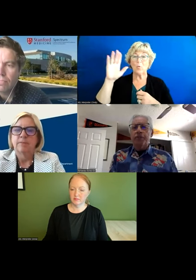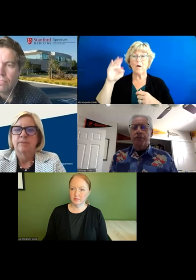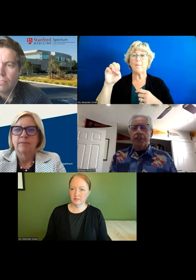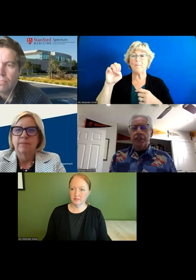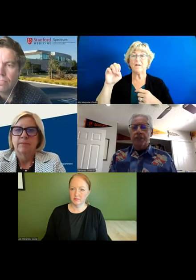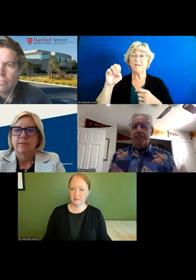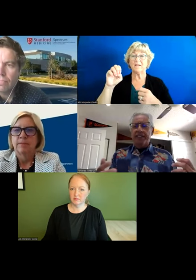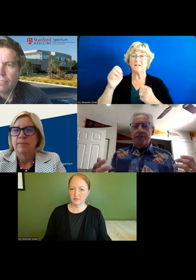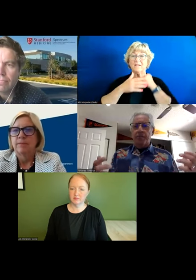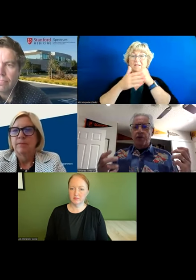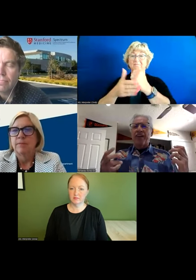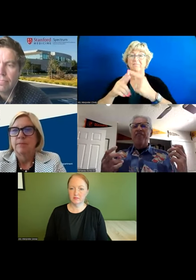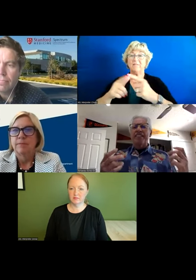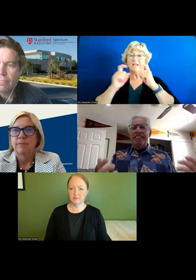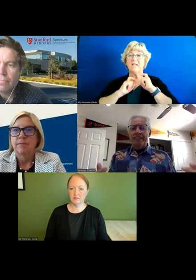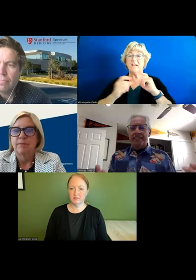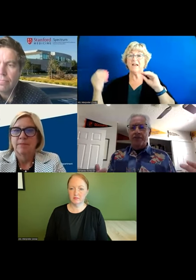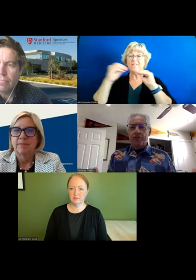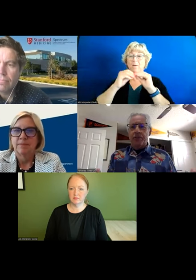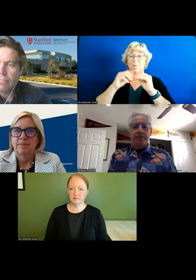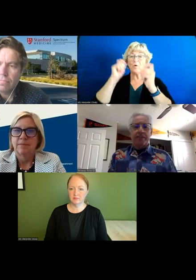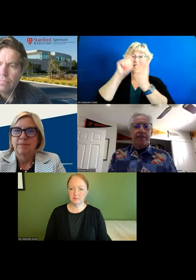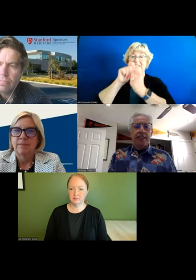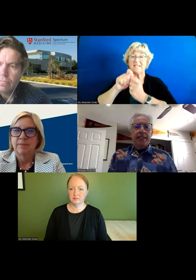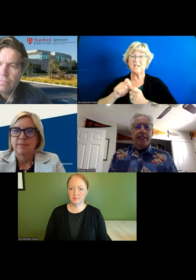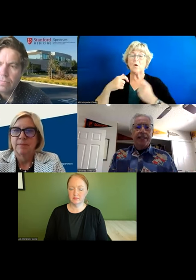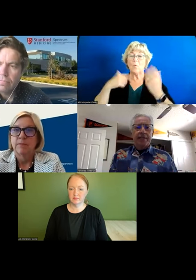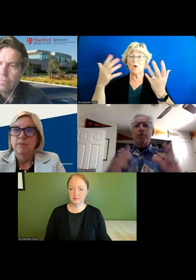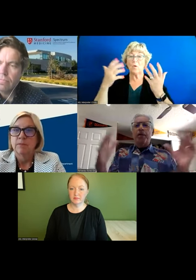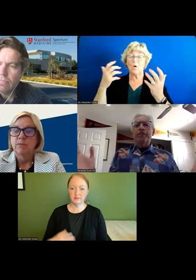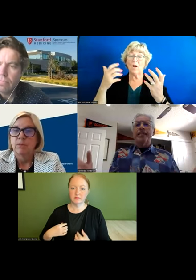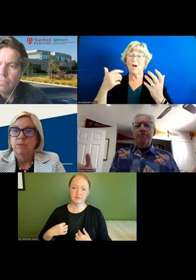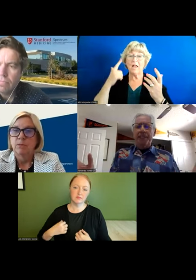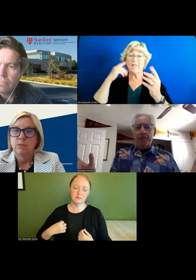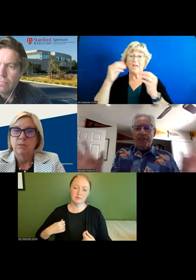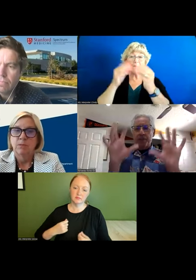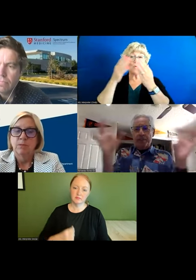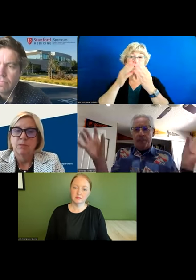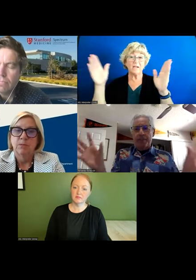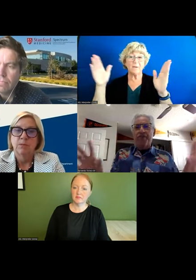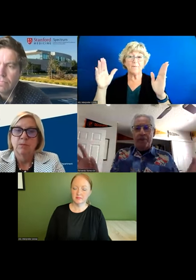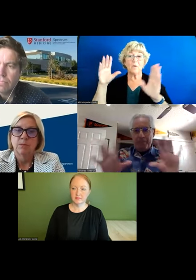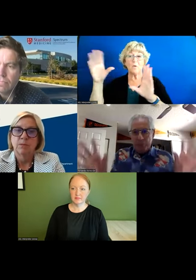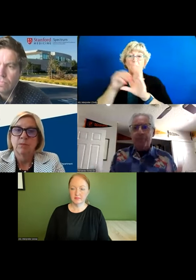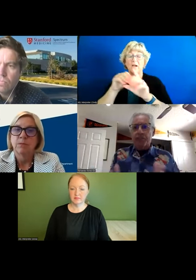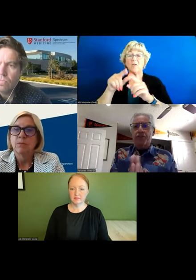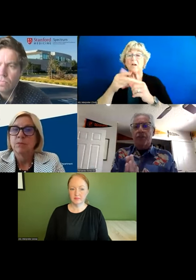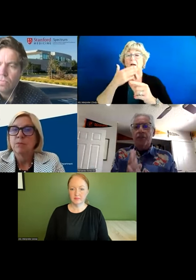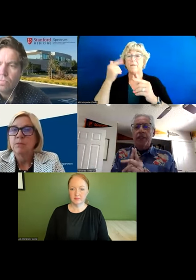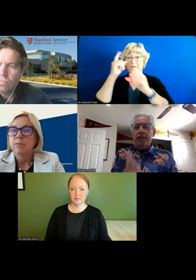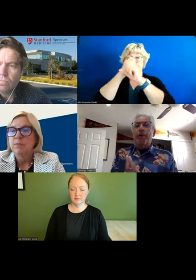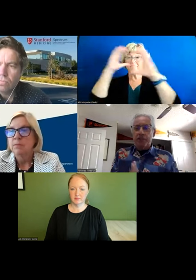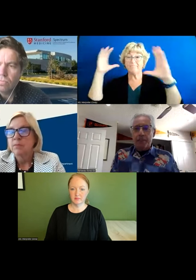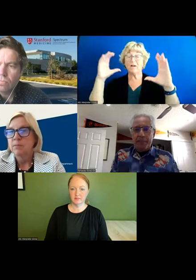contribution to giving us more of the detailed nuances and i think a broader template within which to get a bigger picture